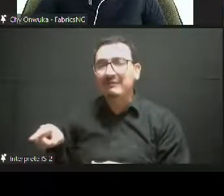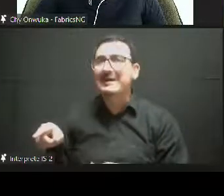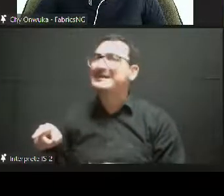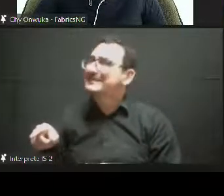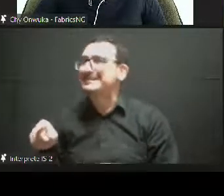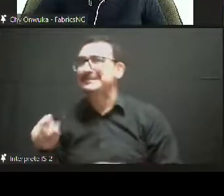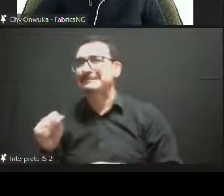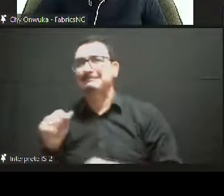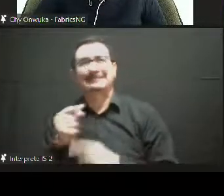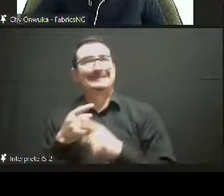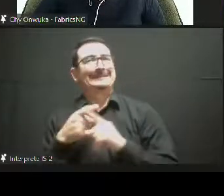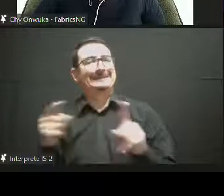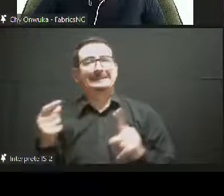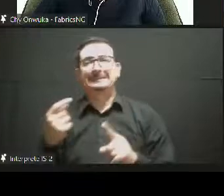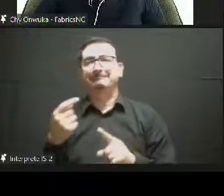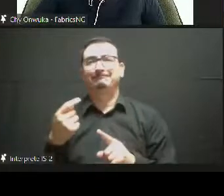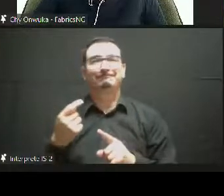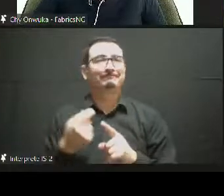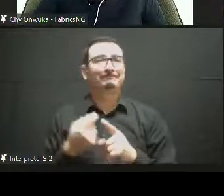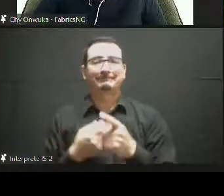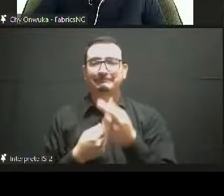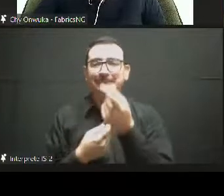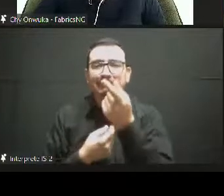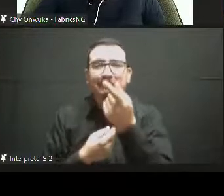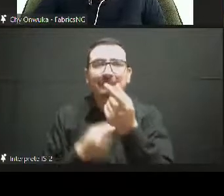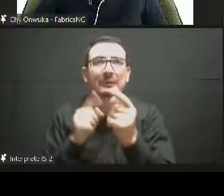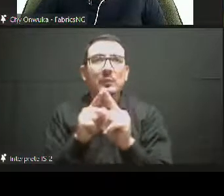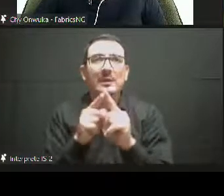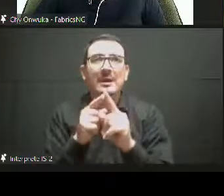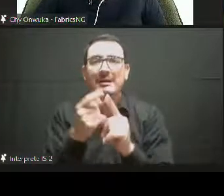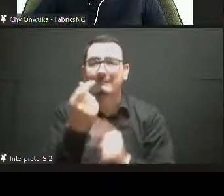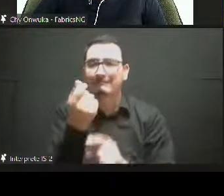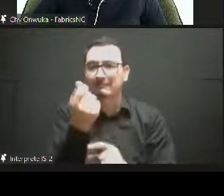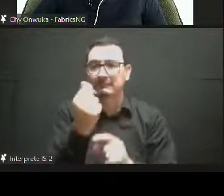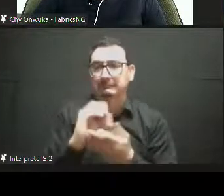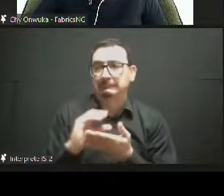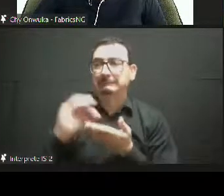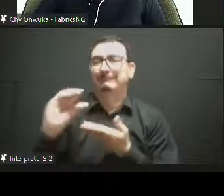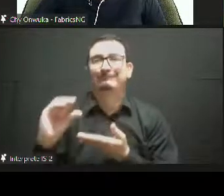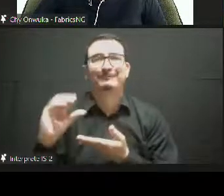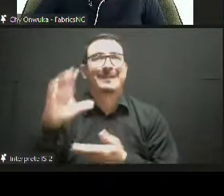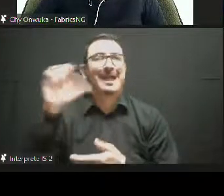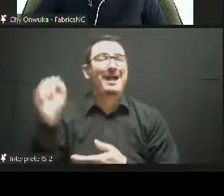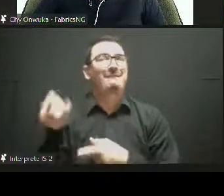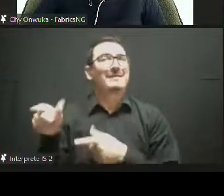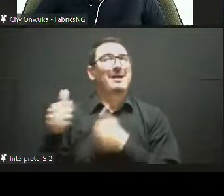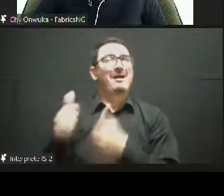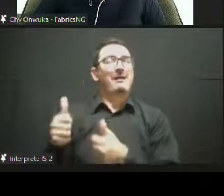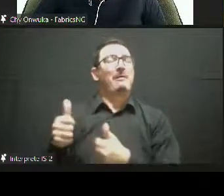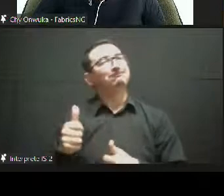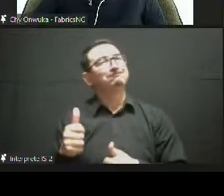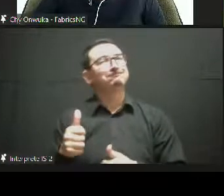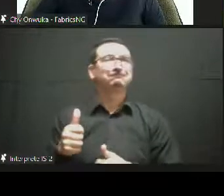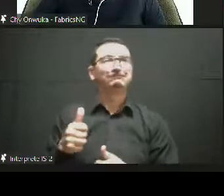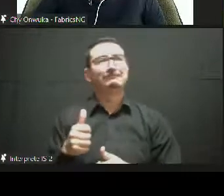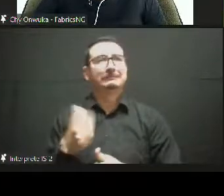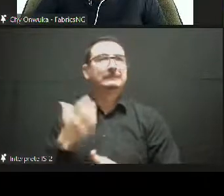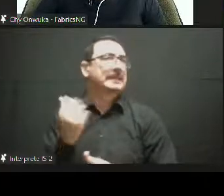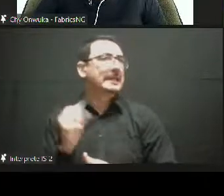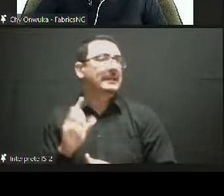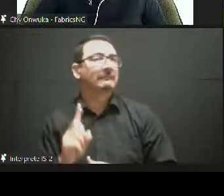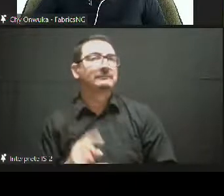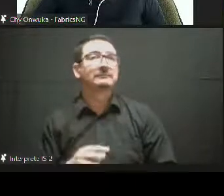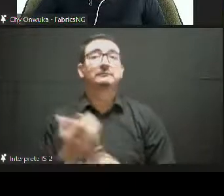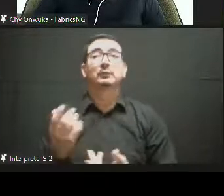bootstrapping money. It's family money, it's own financing, own savings. And so we realized